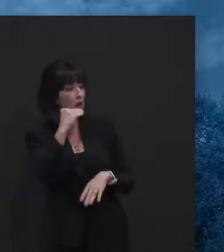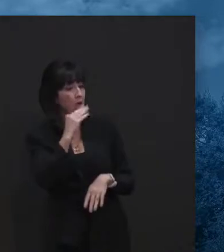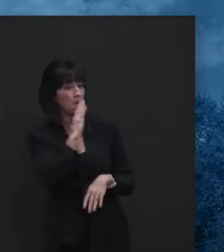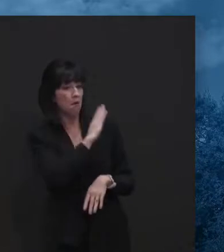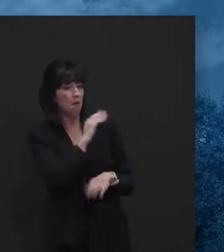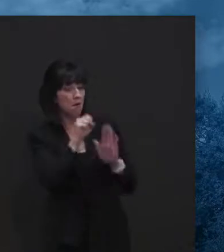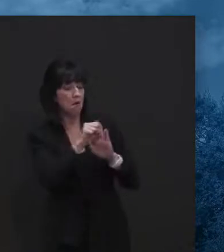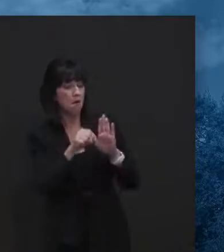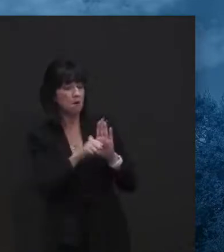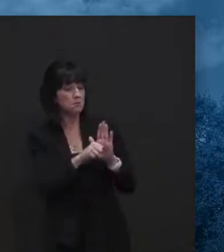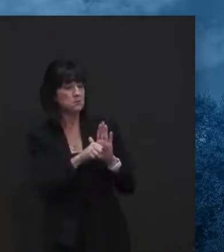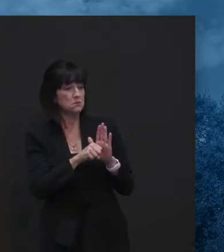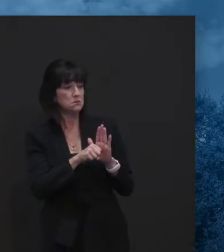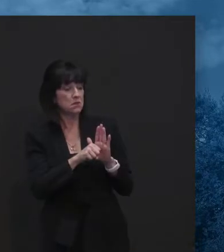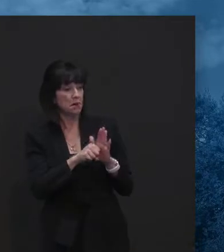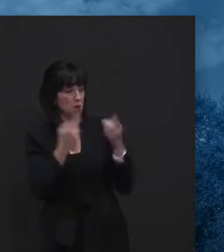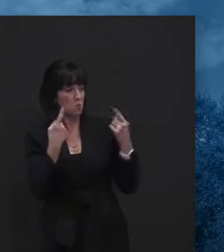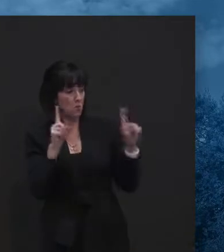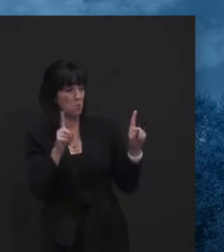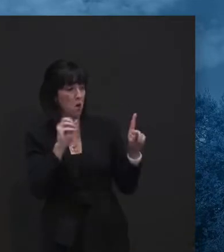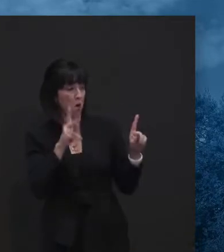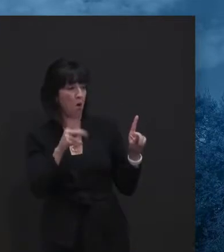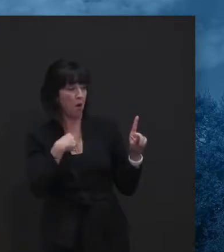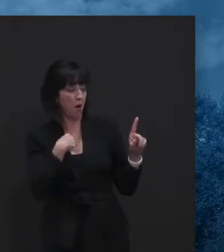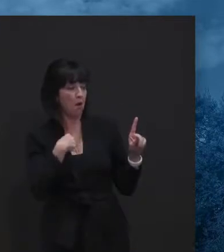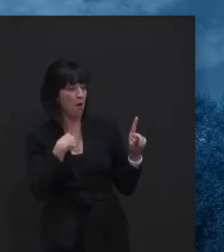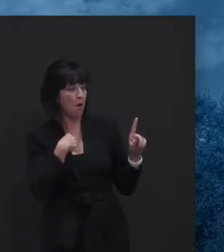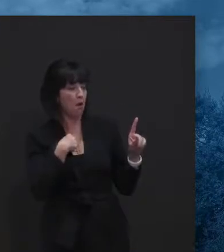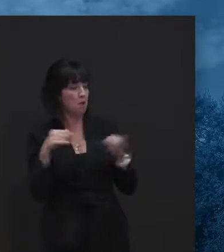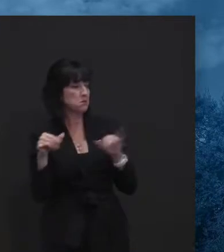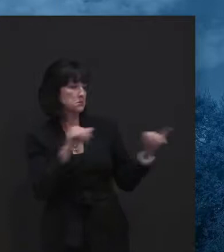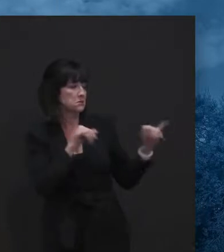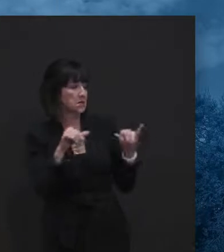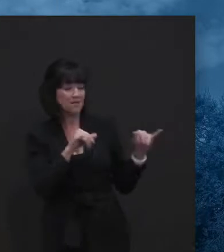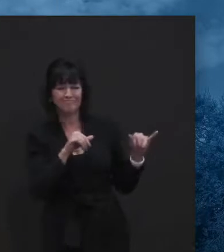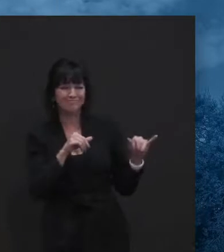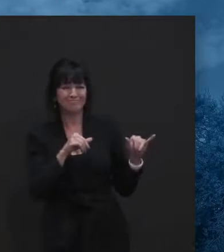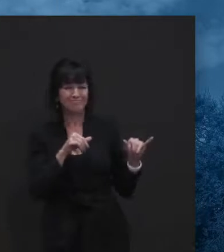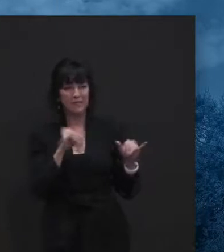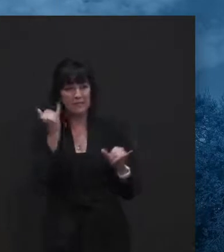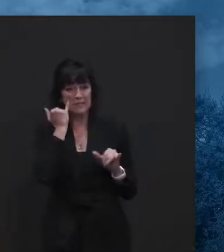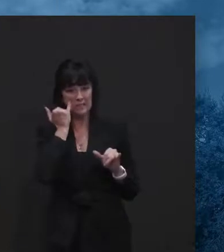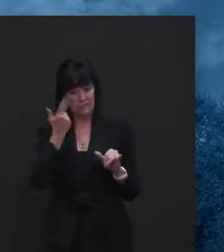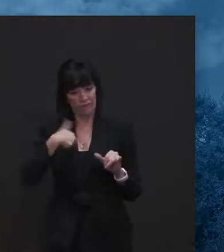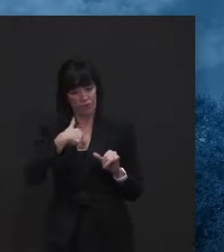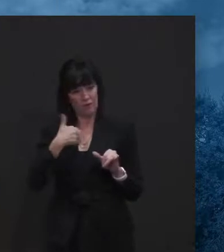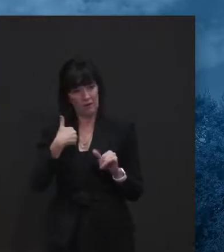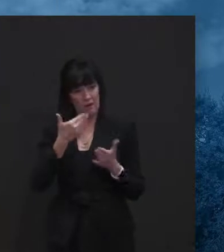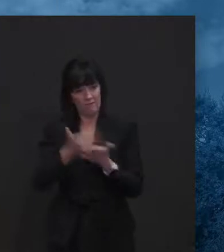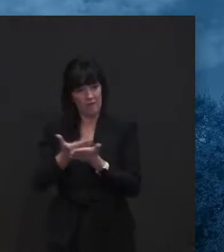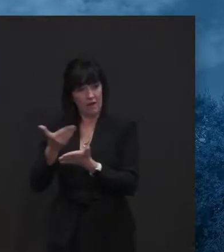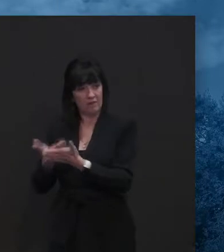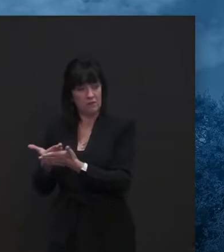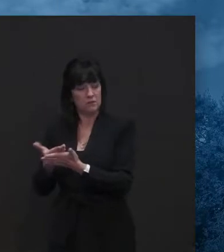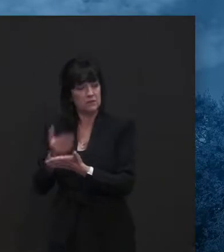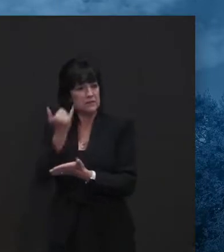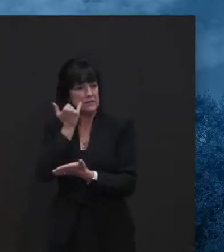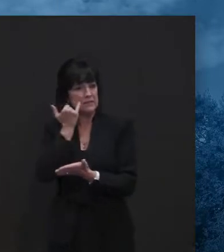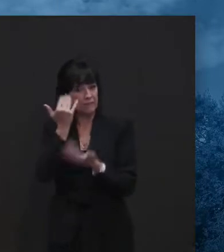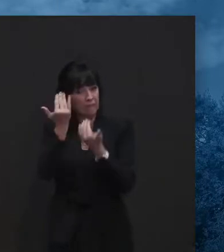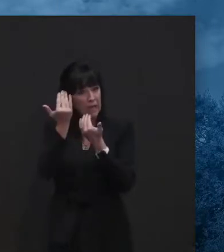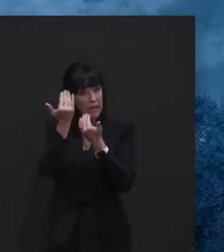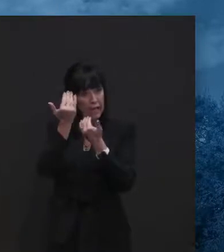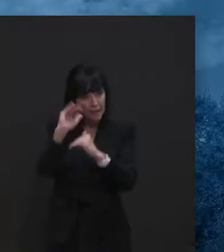have evidence, uh, that this is where spread is occurring and that limiting exposure is